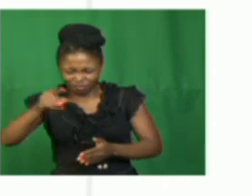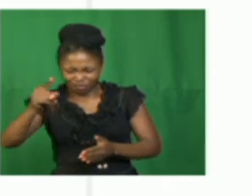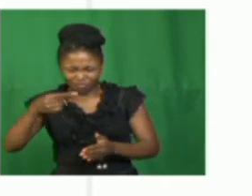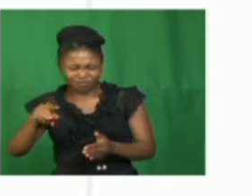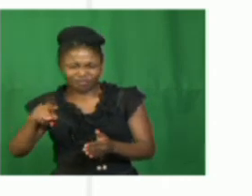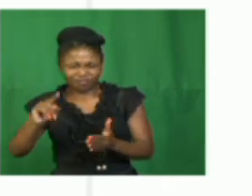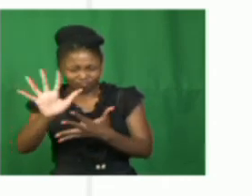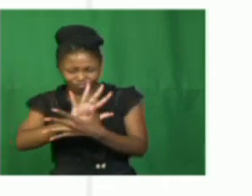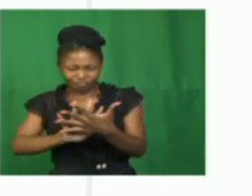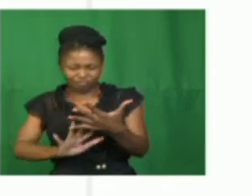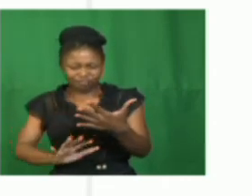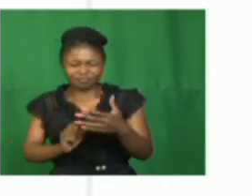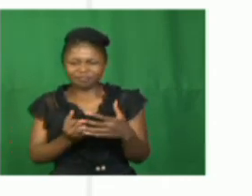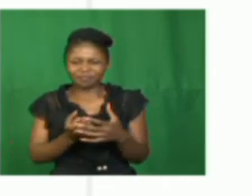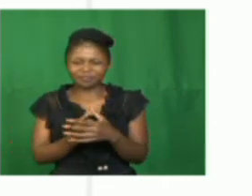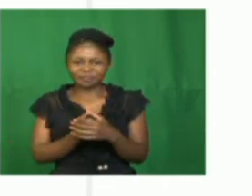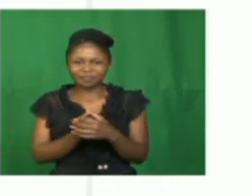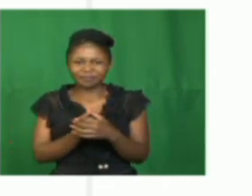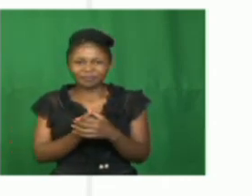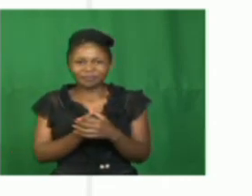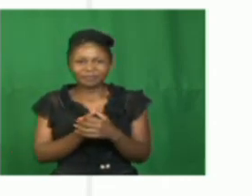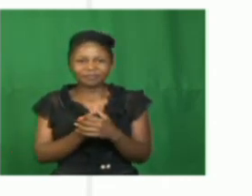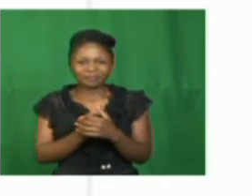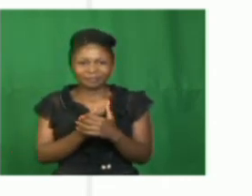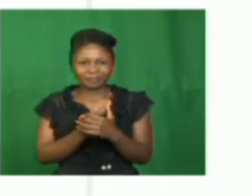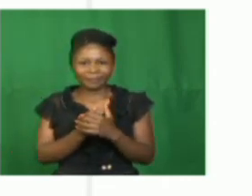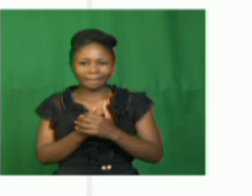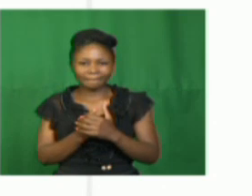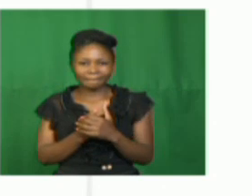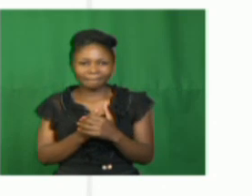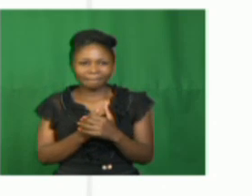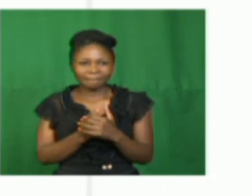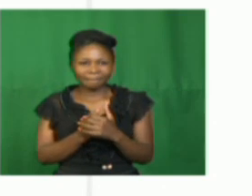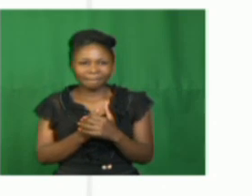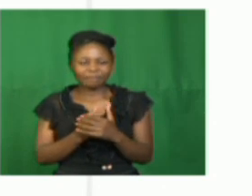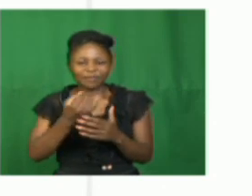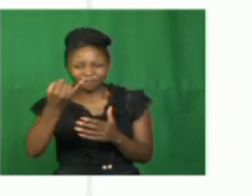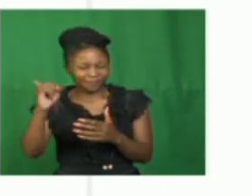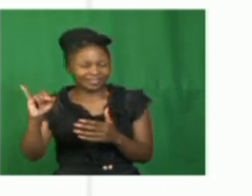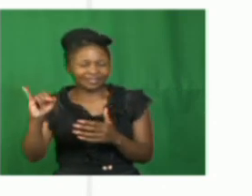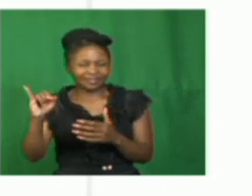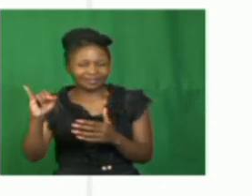a story. The first one is the setting.